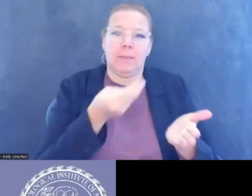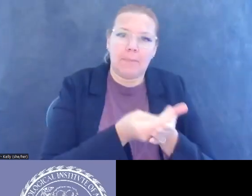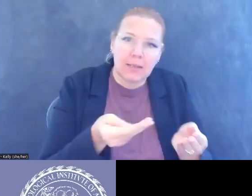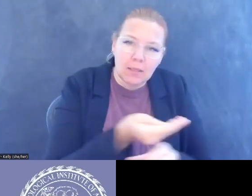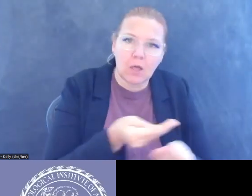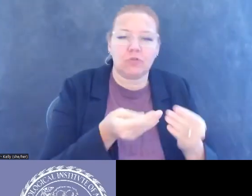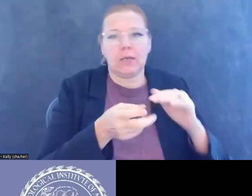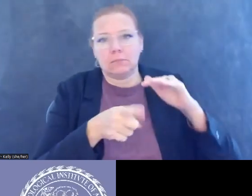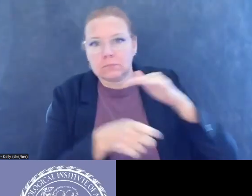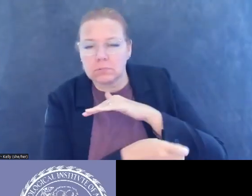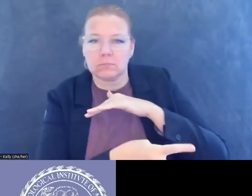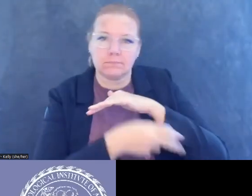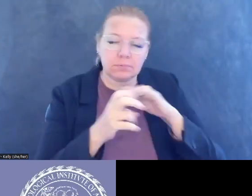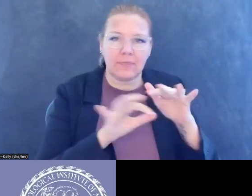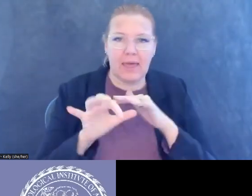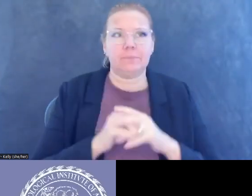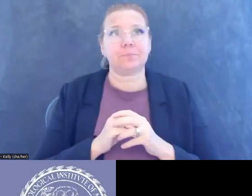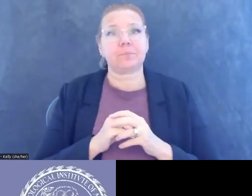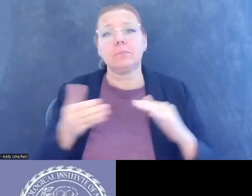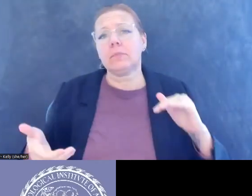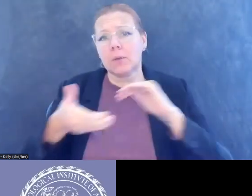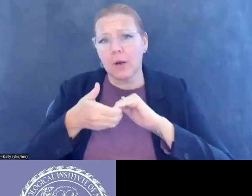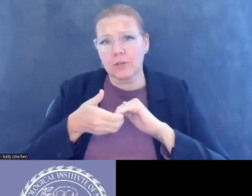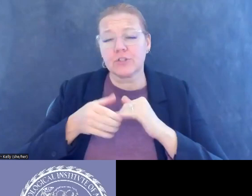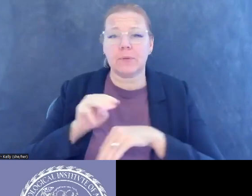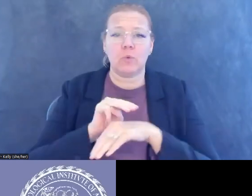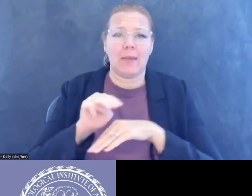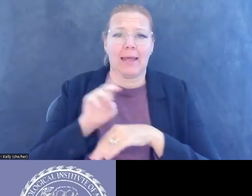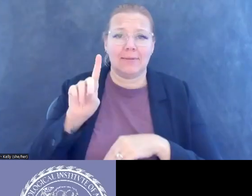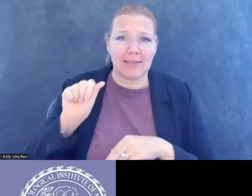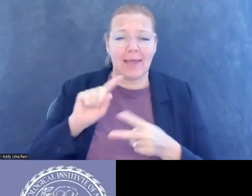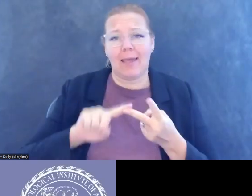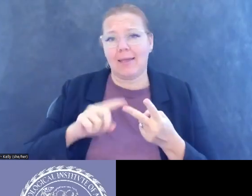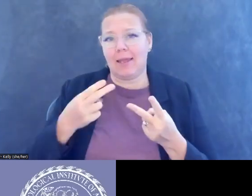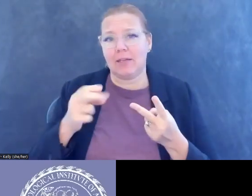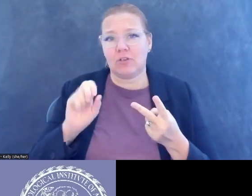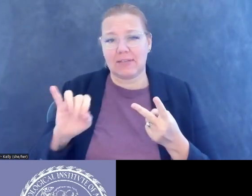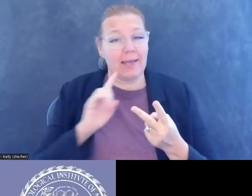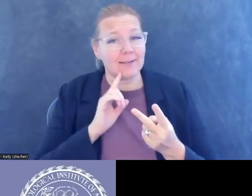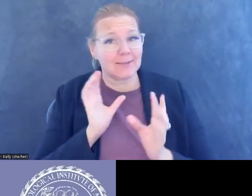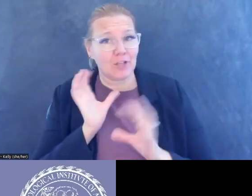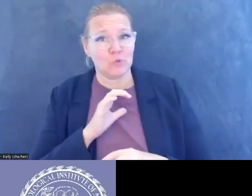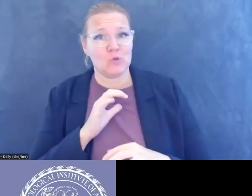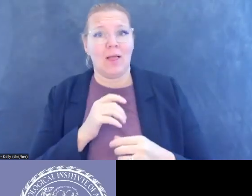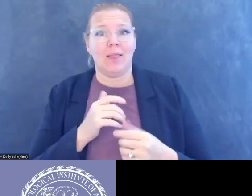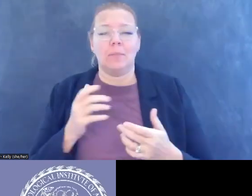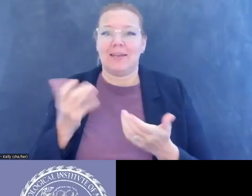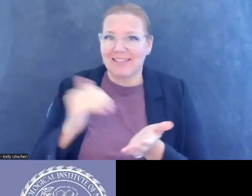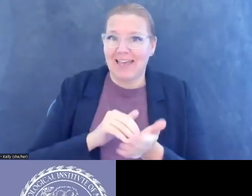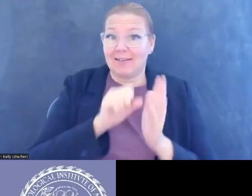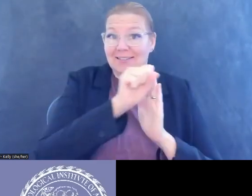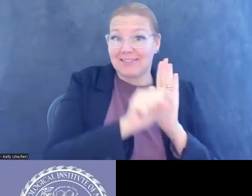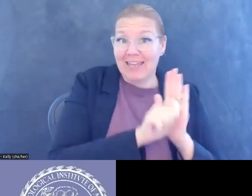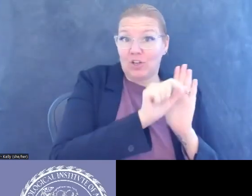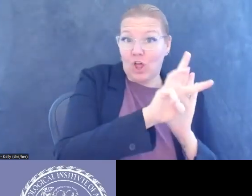is this partnership between the Manhattan DA's office and HSI, which is unusual because of state law and federal agents. They